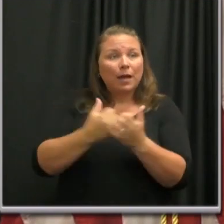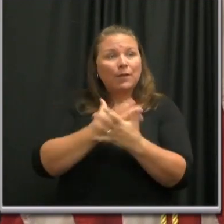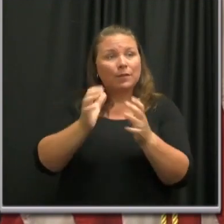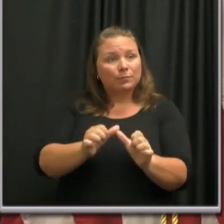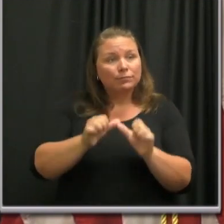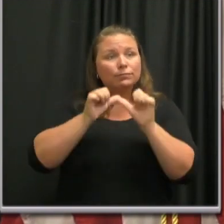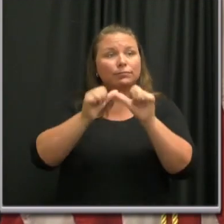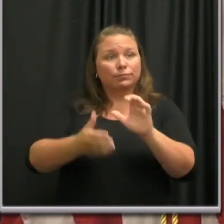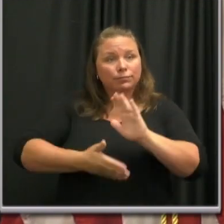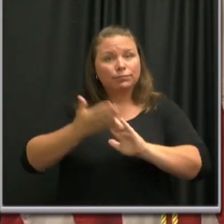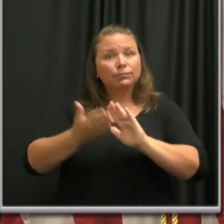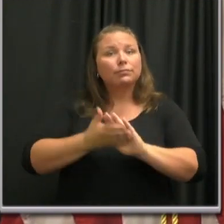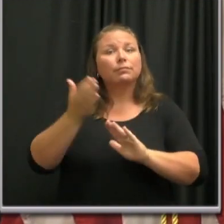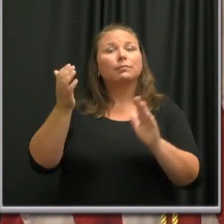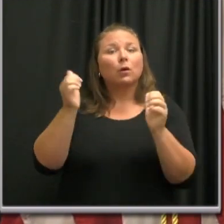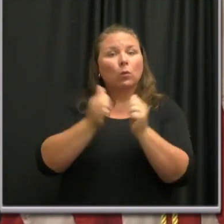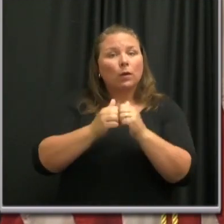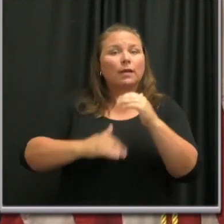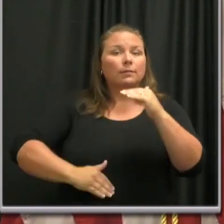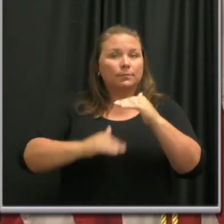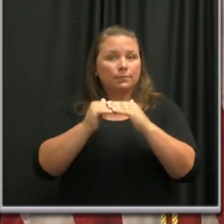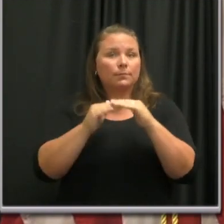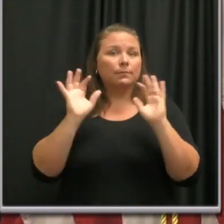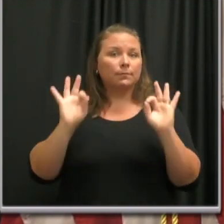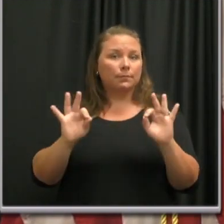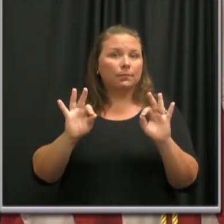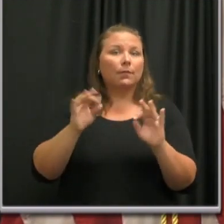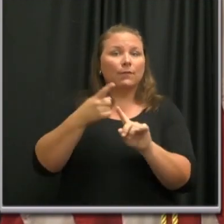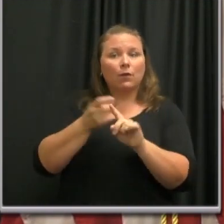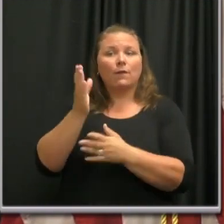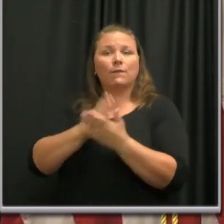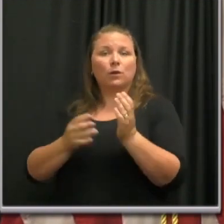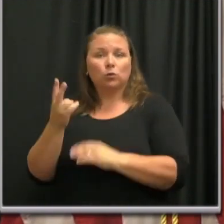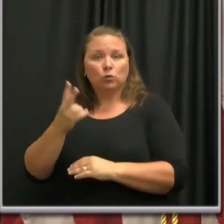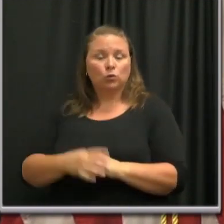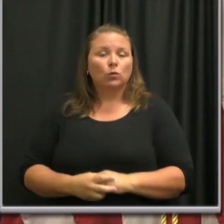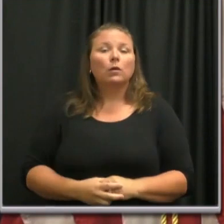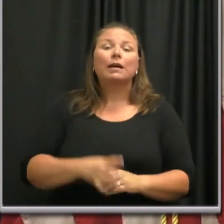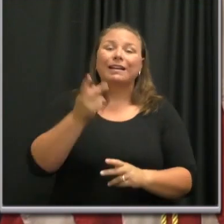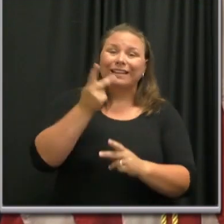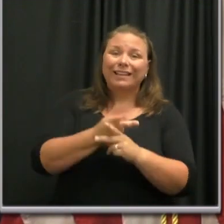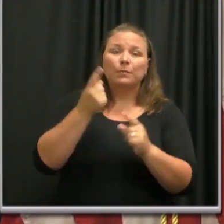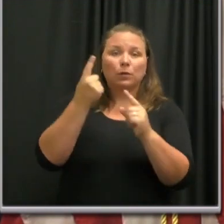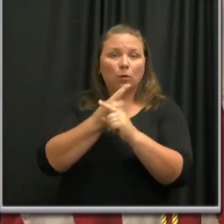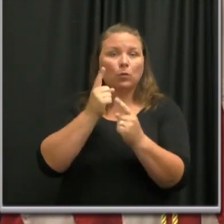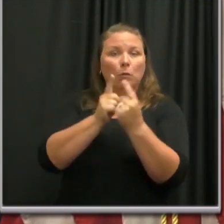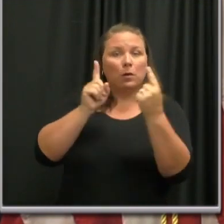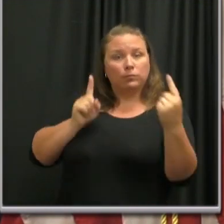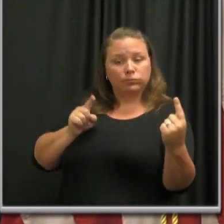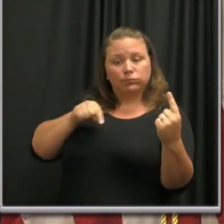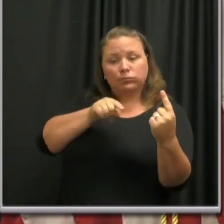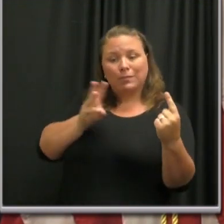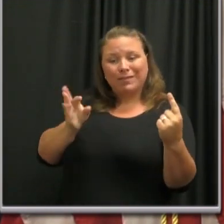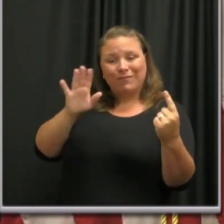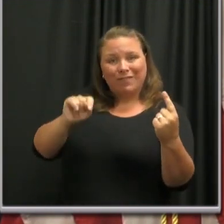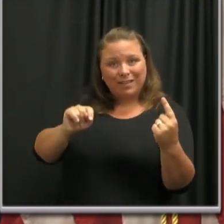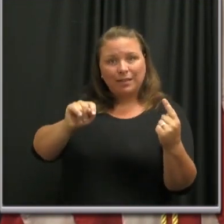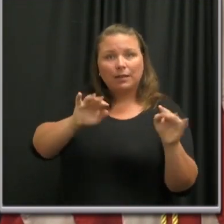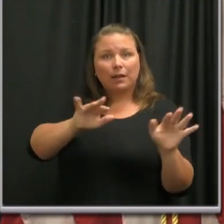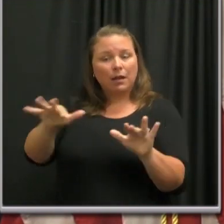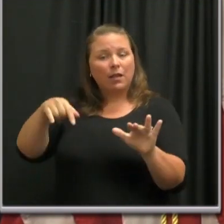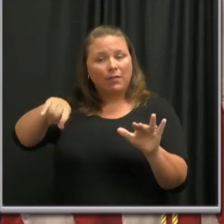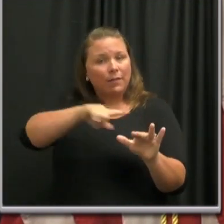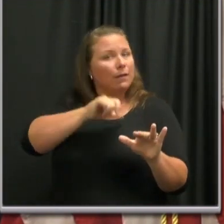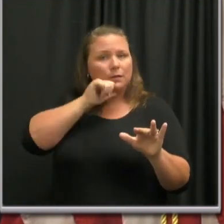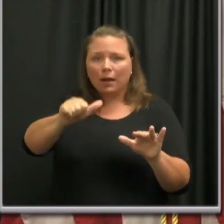continuing to operate with their current capacities. With appropriate social distancing, these facilities and businesses are not spreading